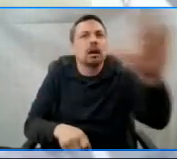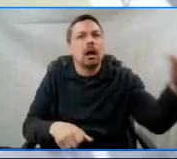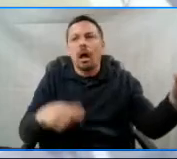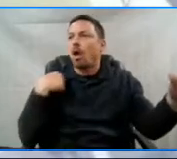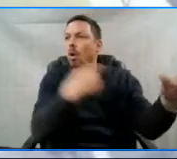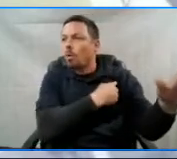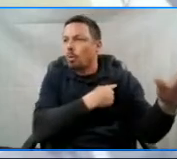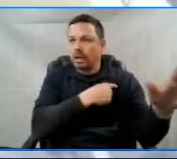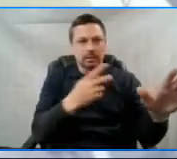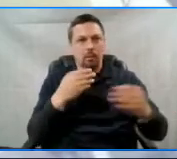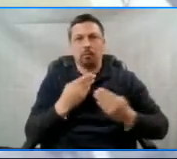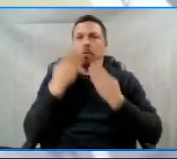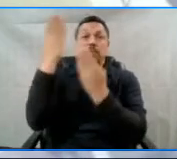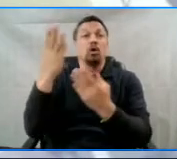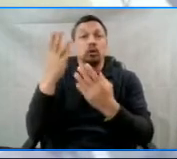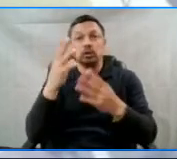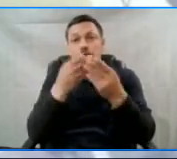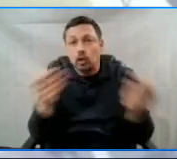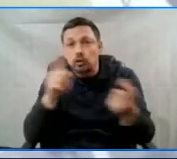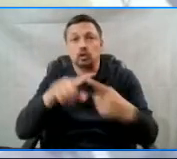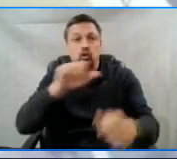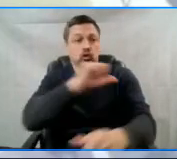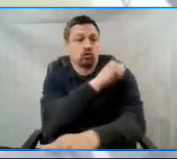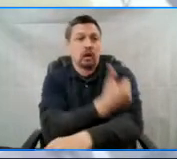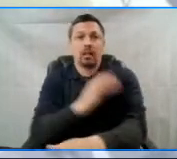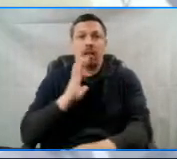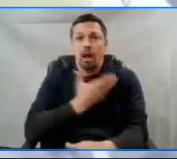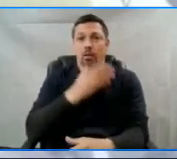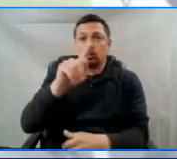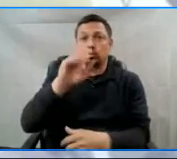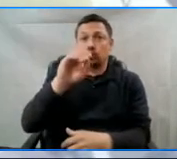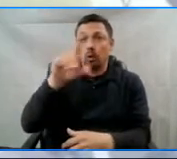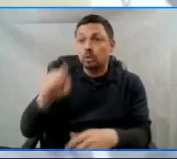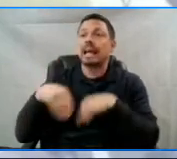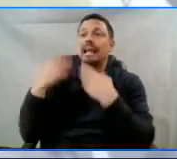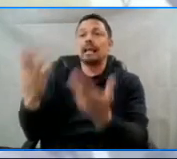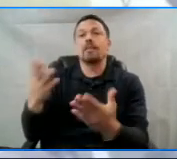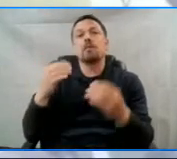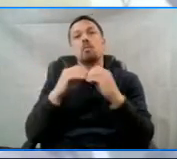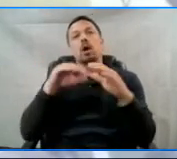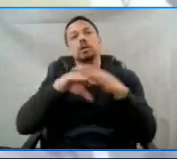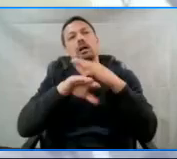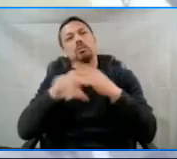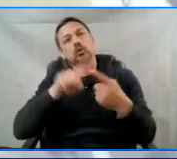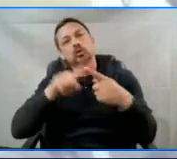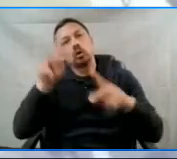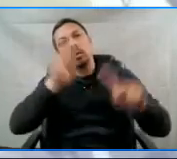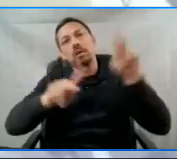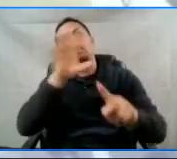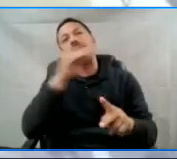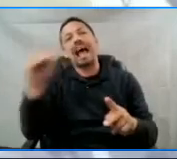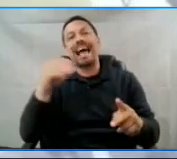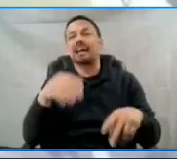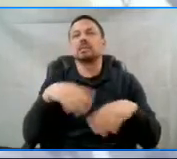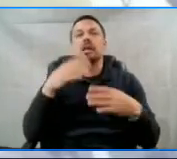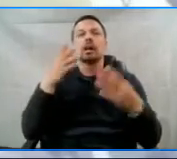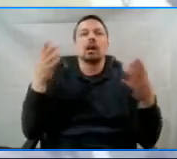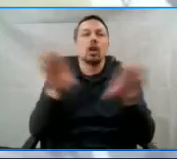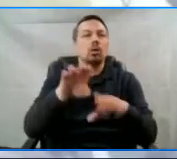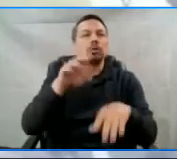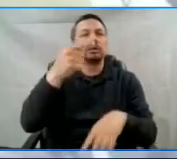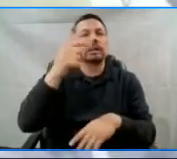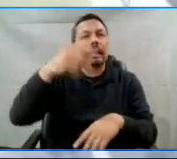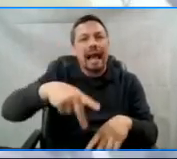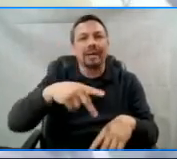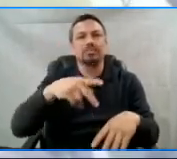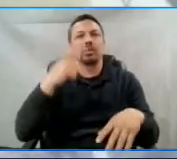our tool, make it more accessible to the people, and close some of the gaps that are making our victories vulnerable to challenge. We're